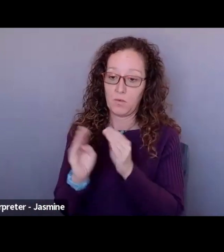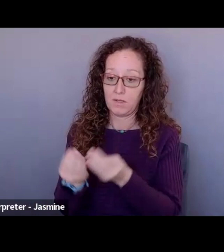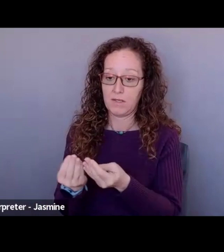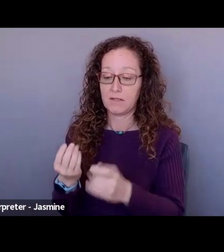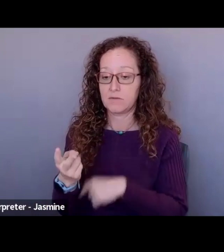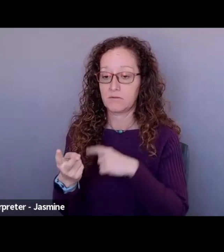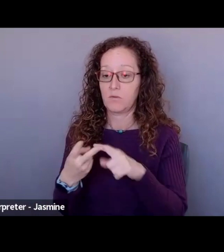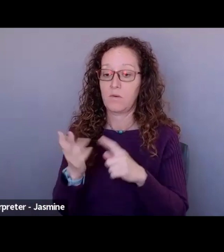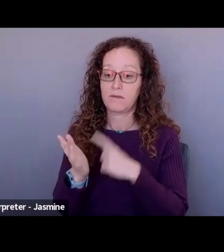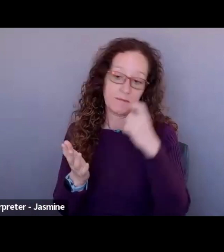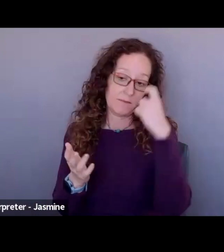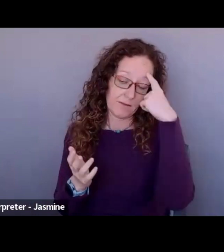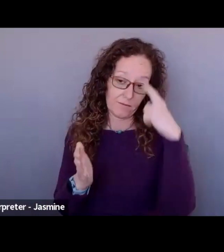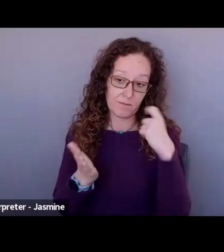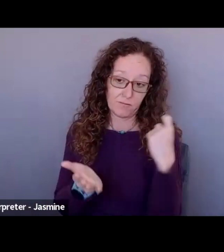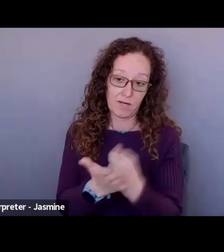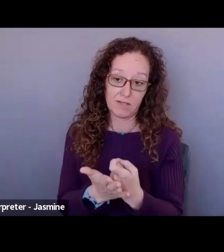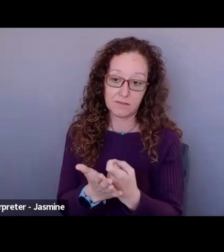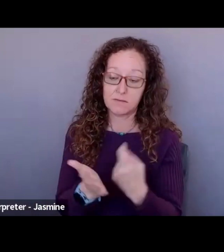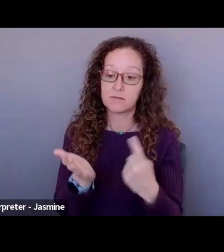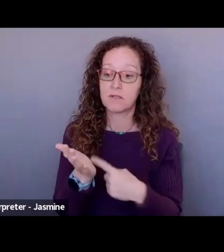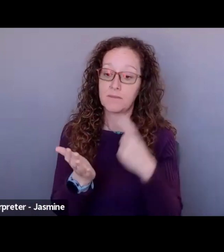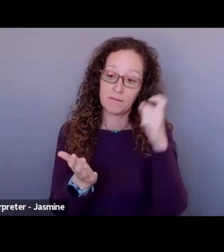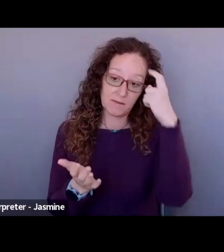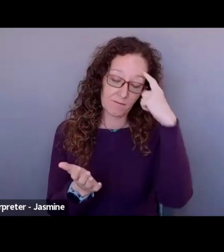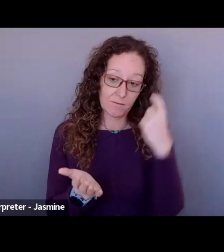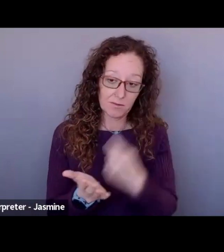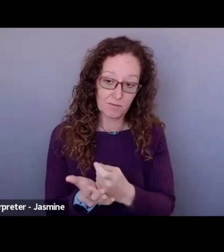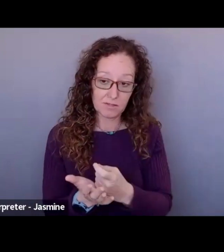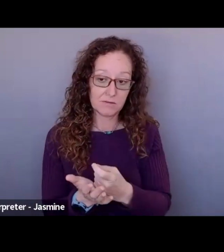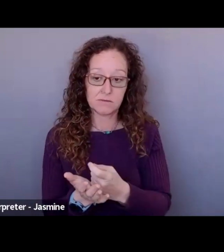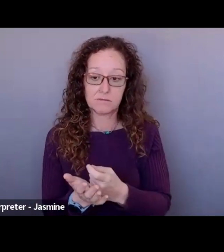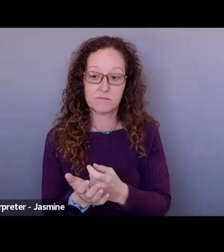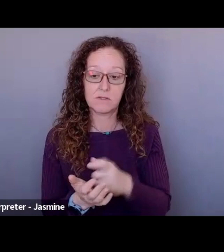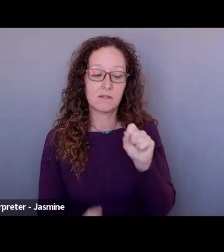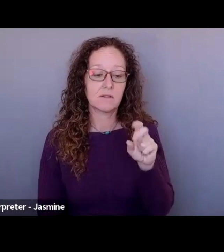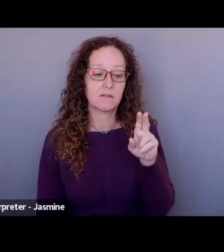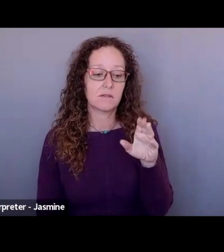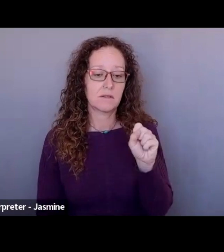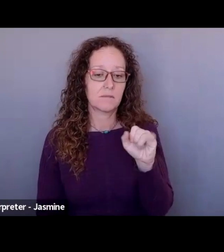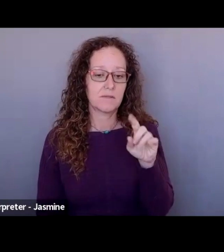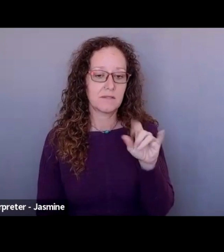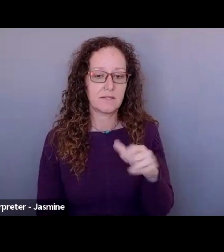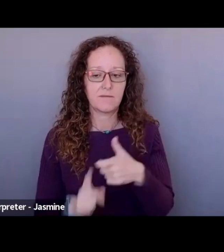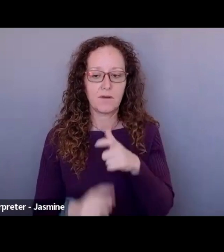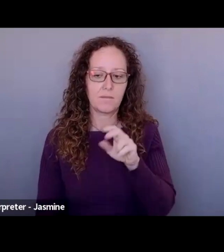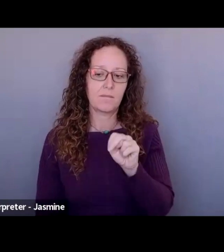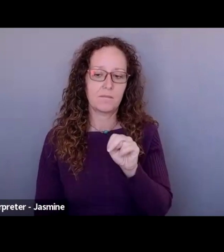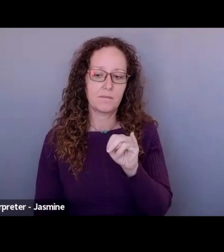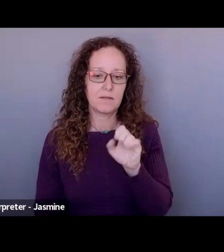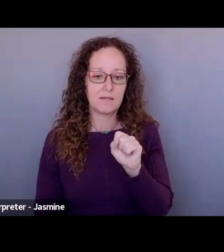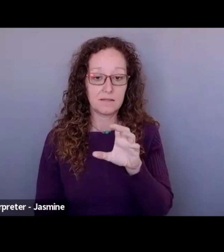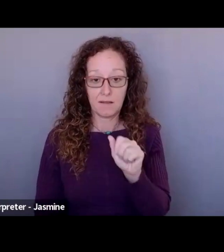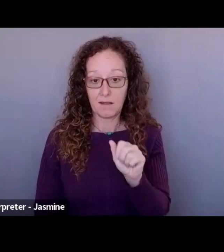at government grants, which, uh, there are some government grants that are subsidies of NISCA. Um, I would look at some of